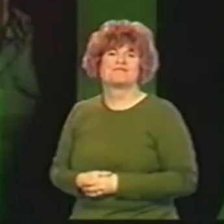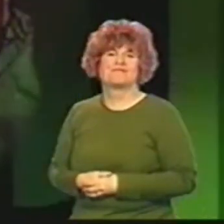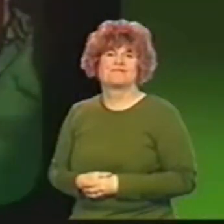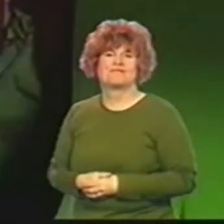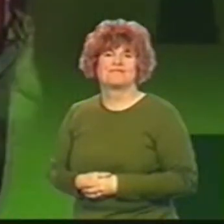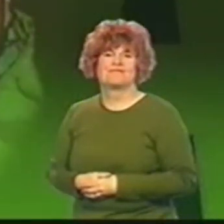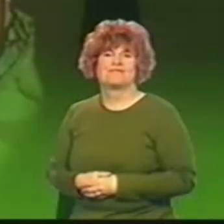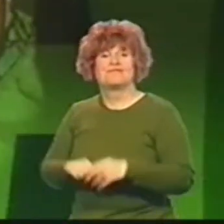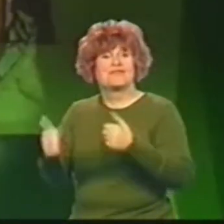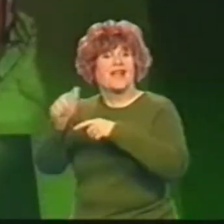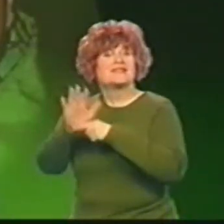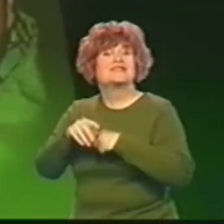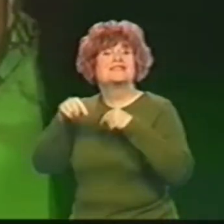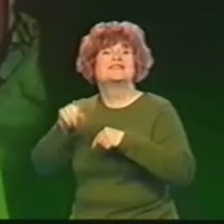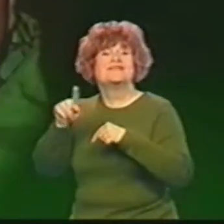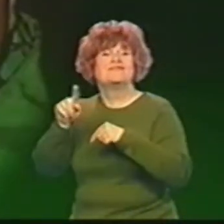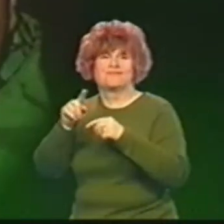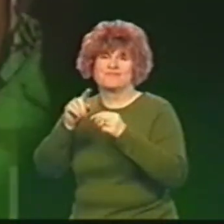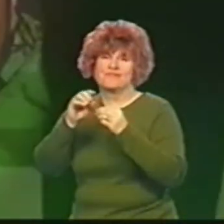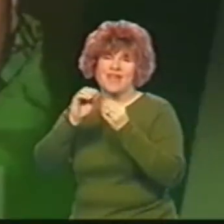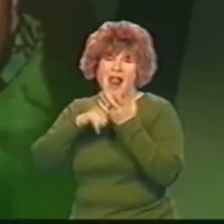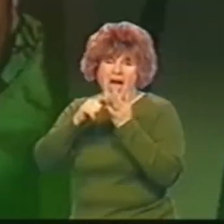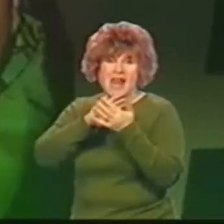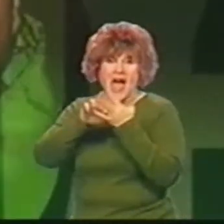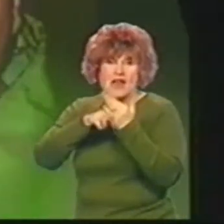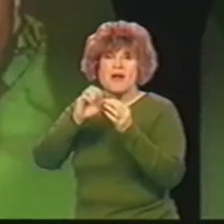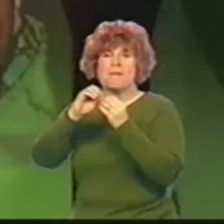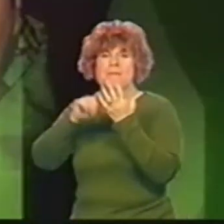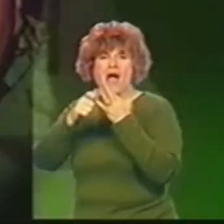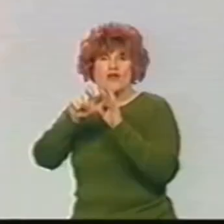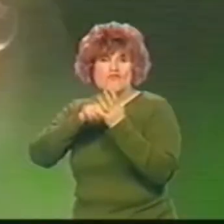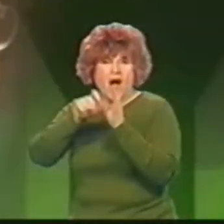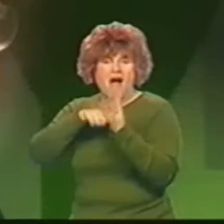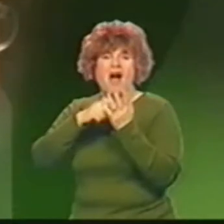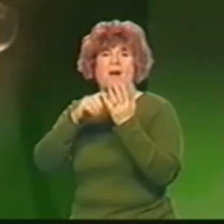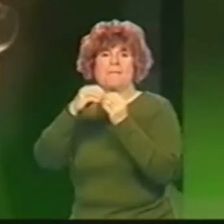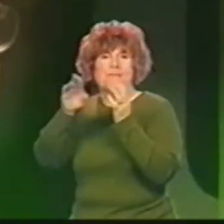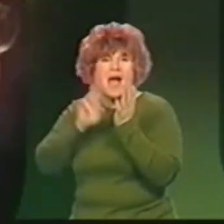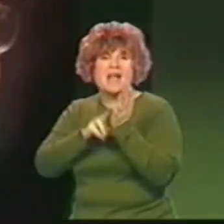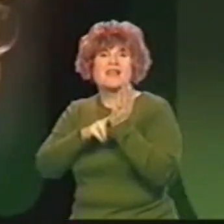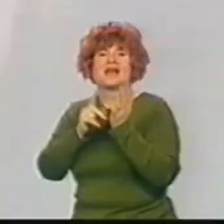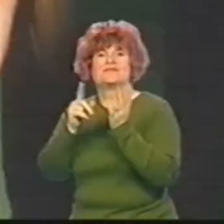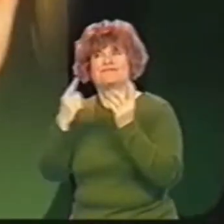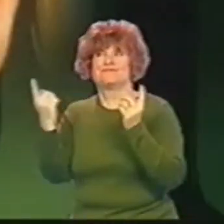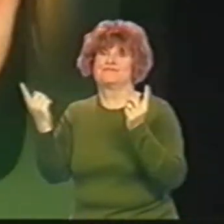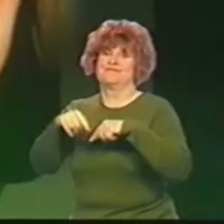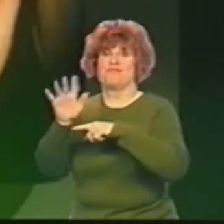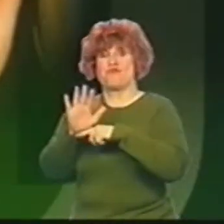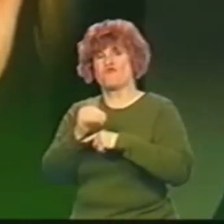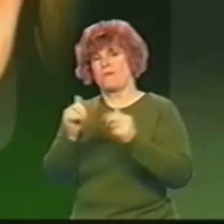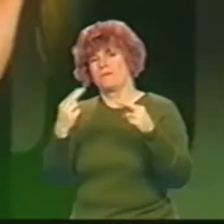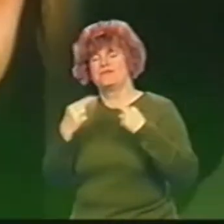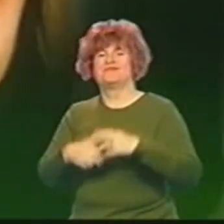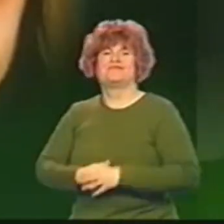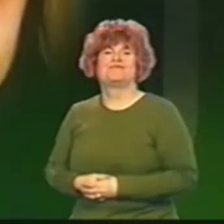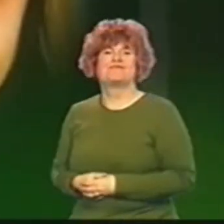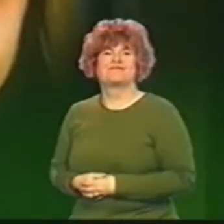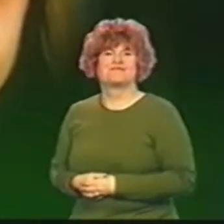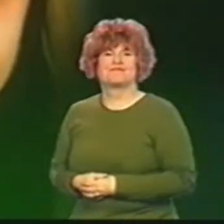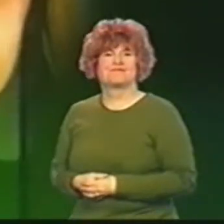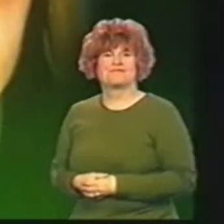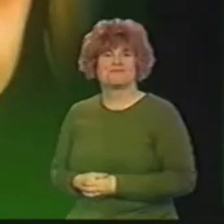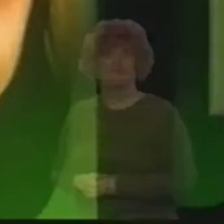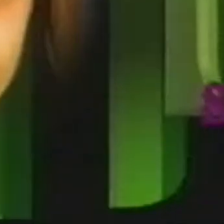Still to come, laughter on our Comedy Wednesday with Lenny Henry, Barry Cryer and Mitch Benn. All when